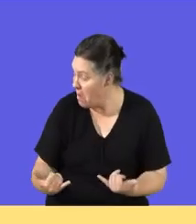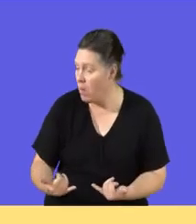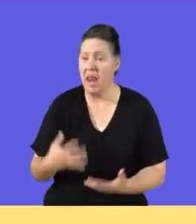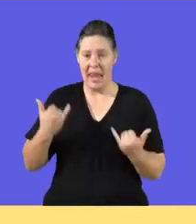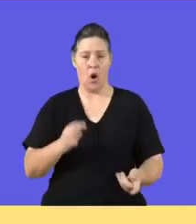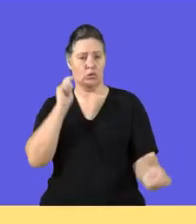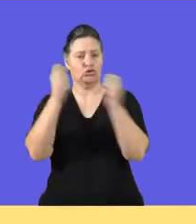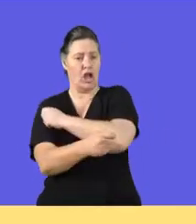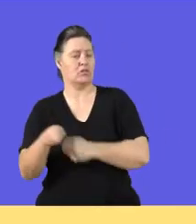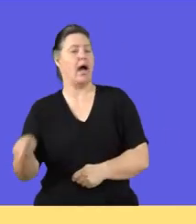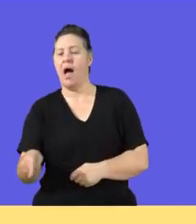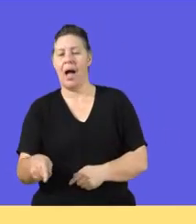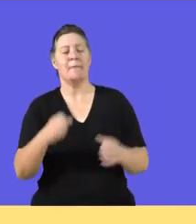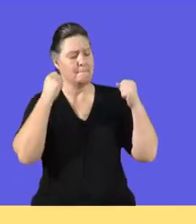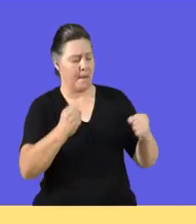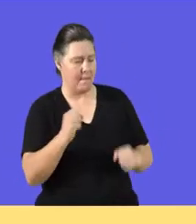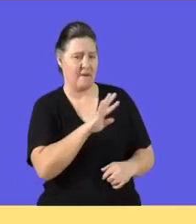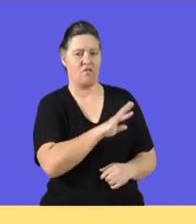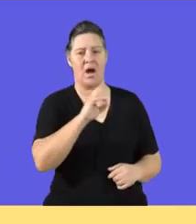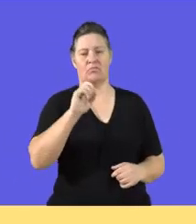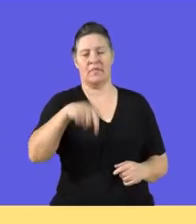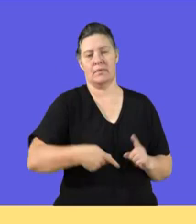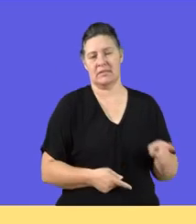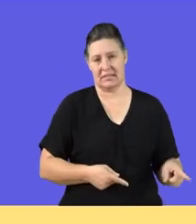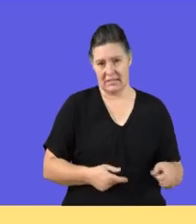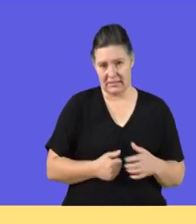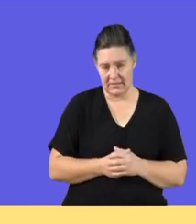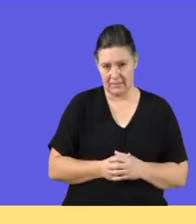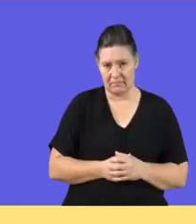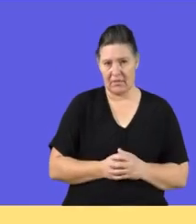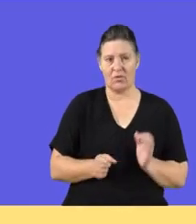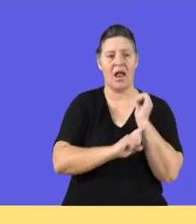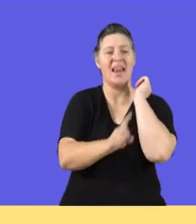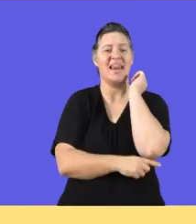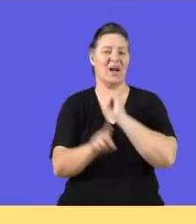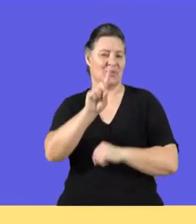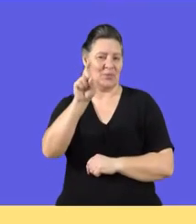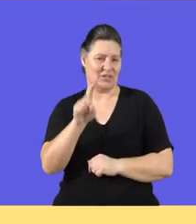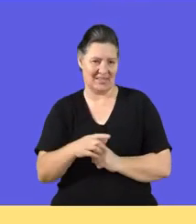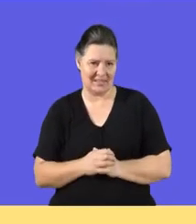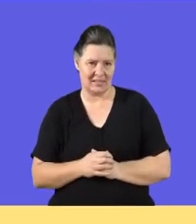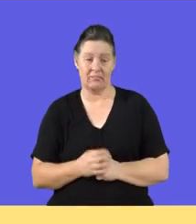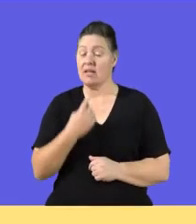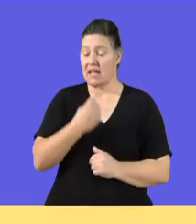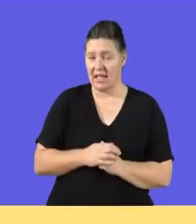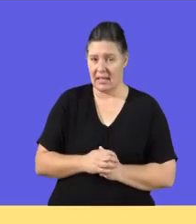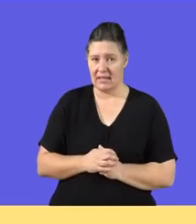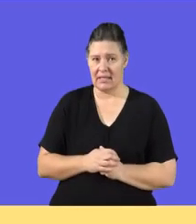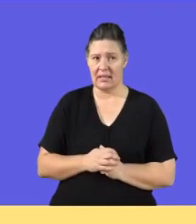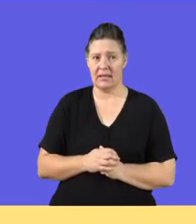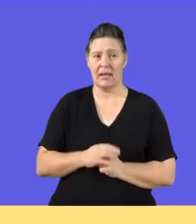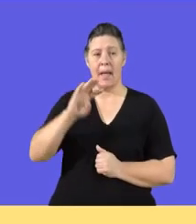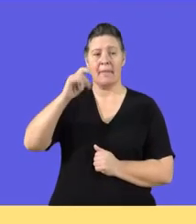750,000. I have one last question that I want to do with you.